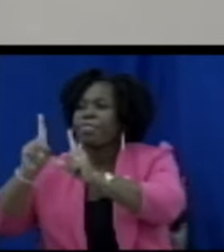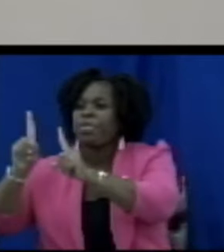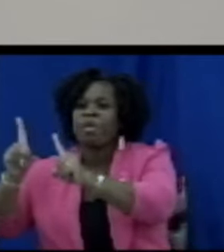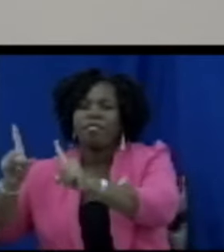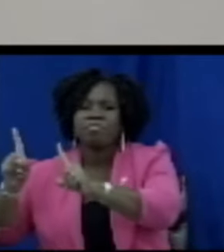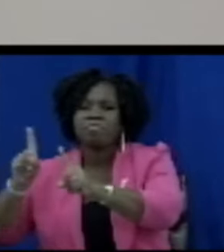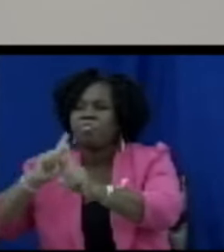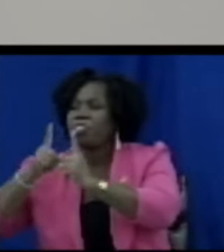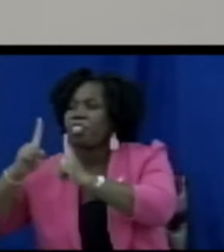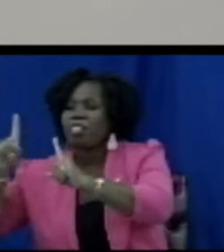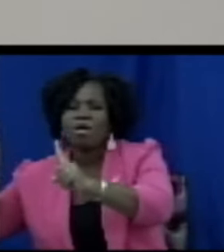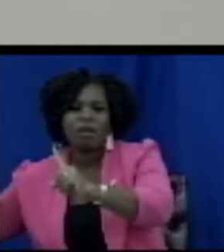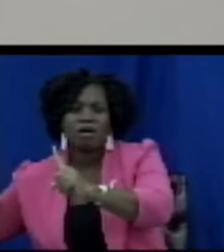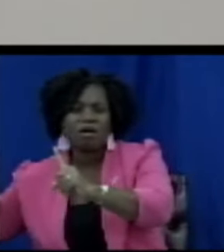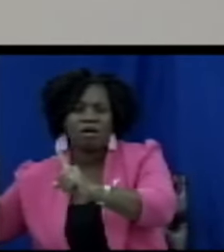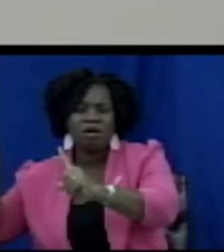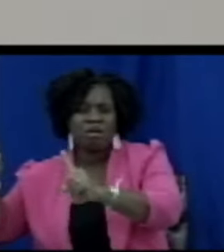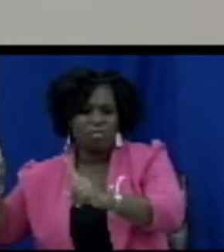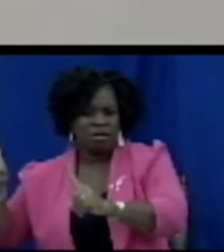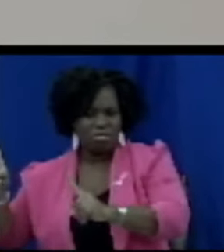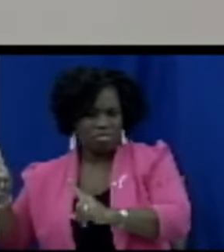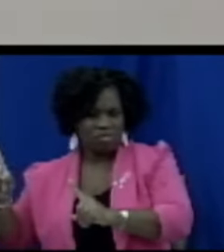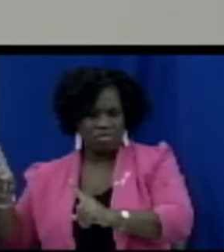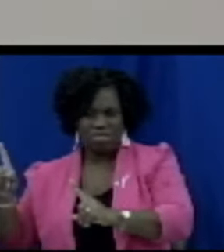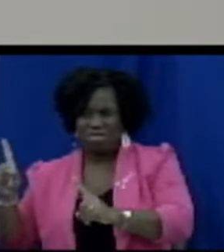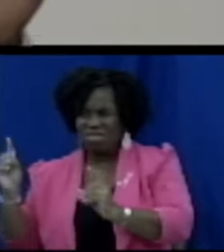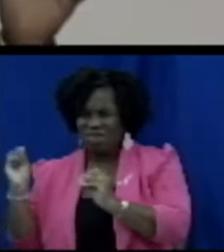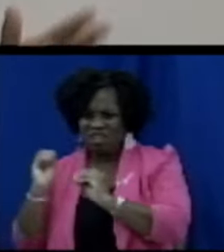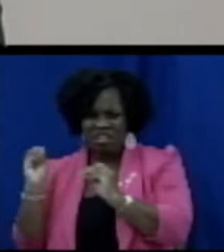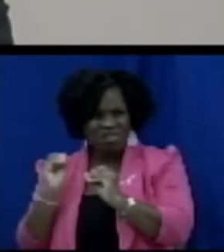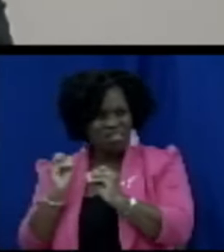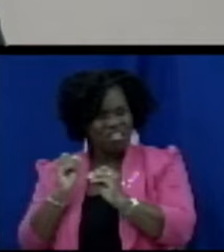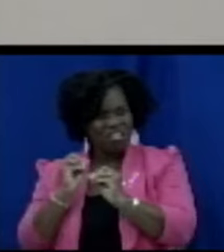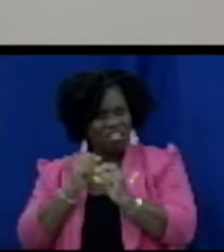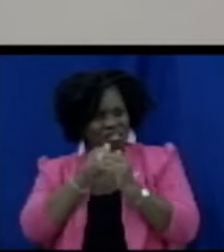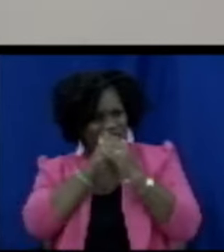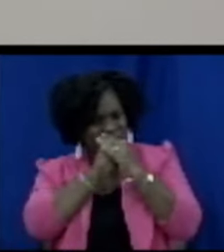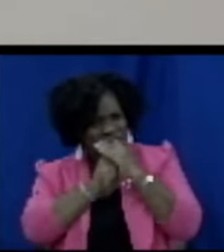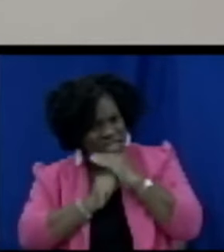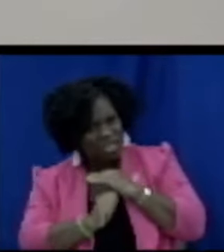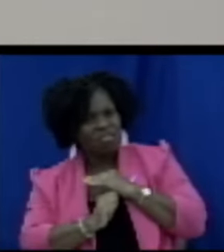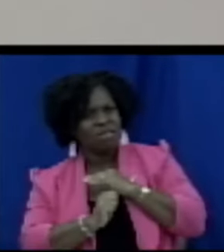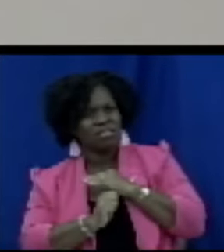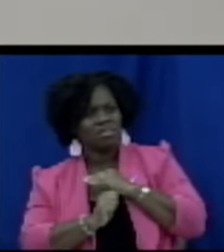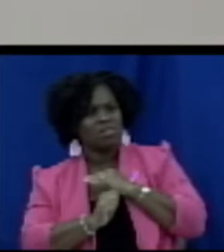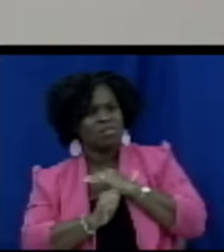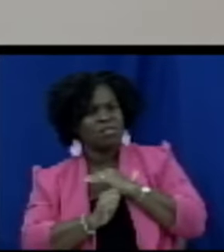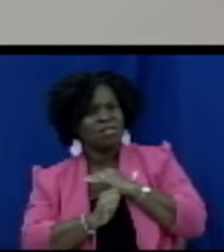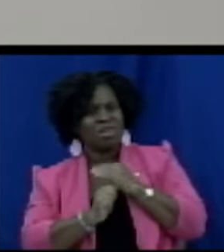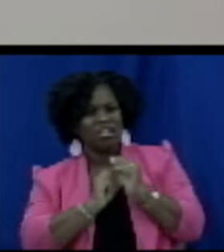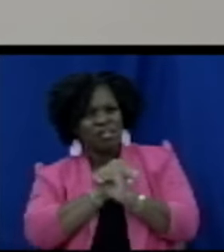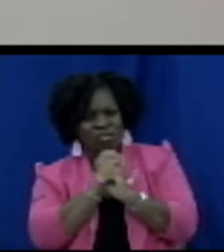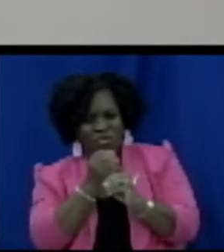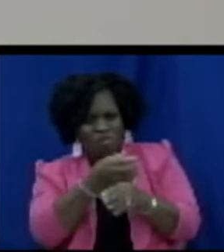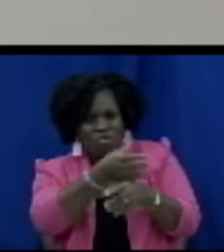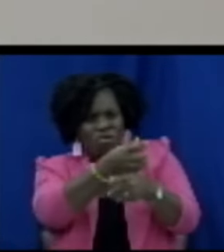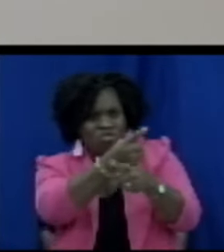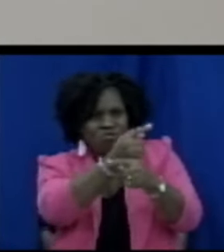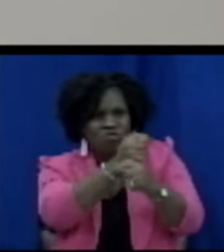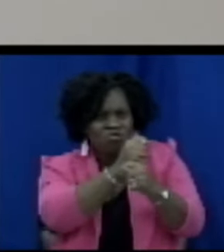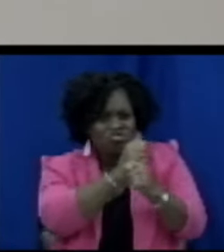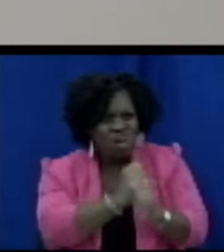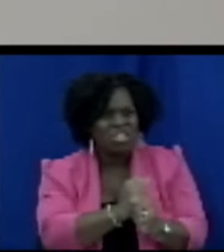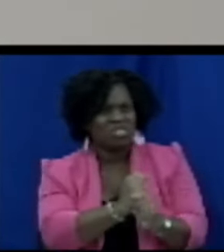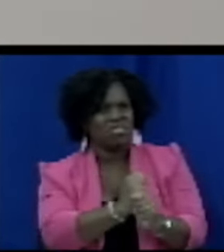of confidentiality and that word that was used before trust that you should have coming from the board that is